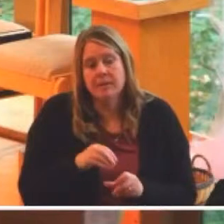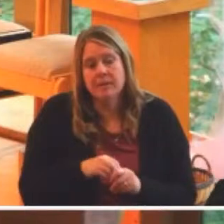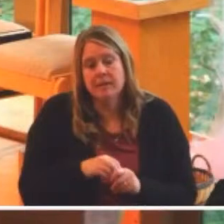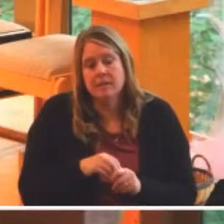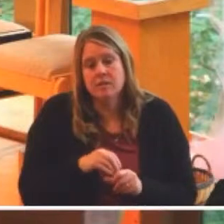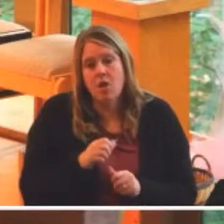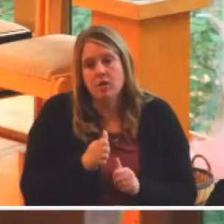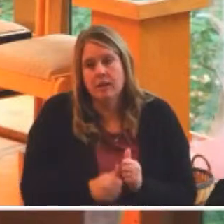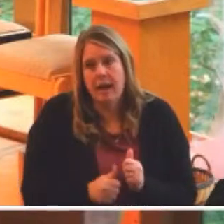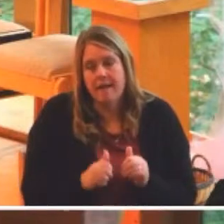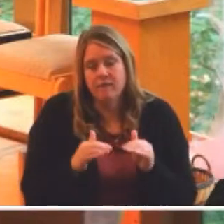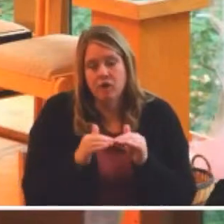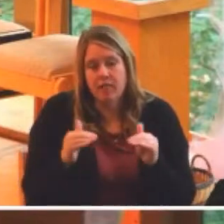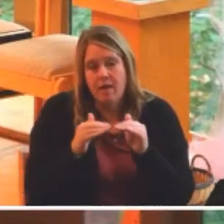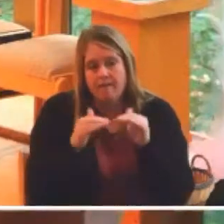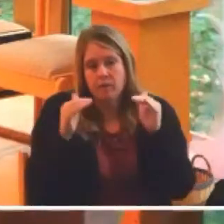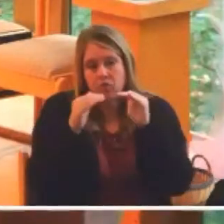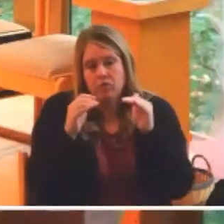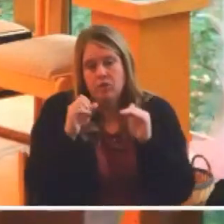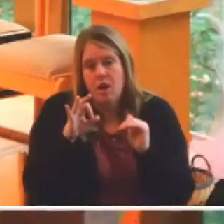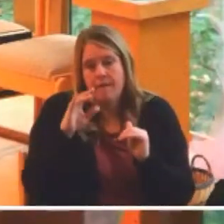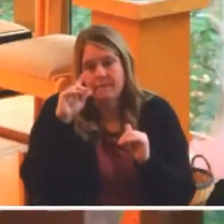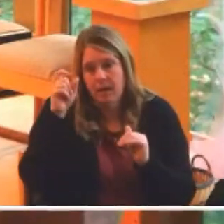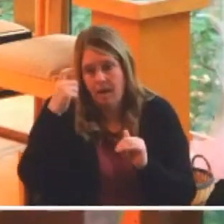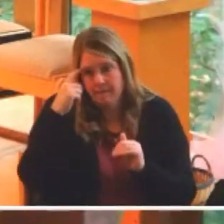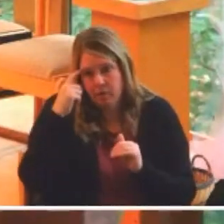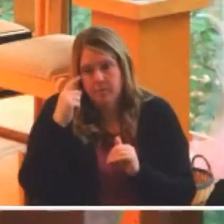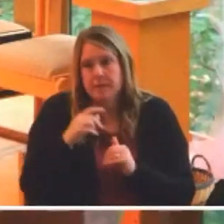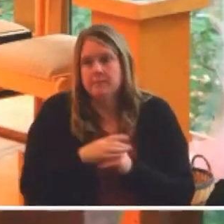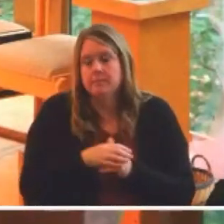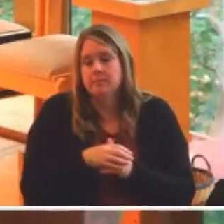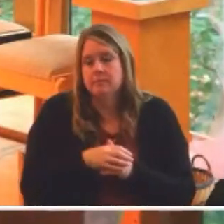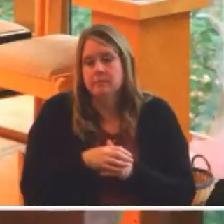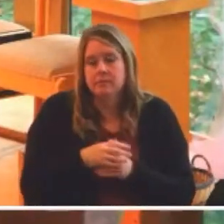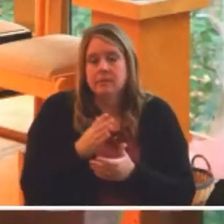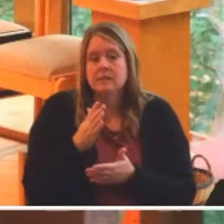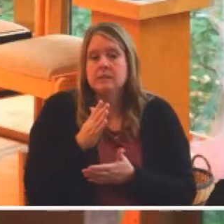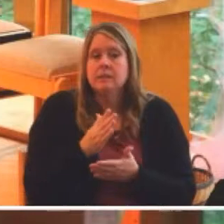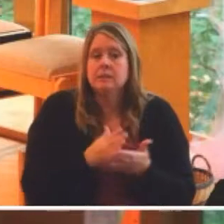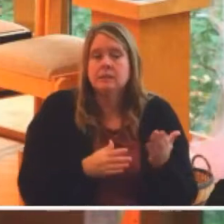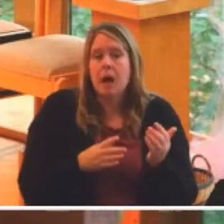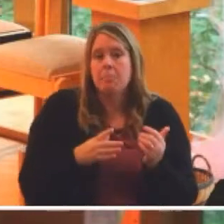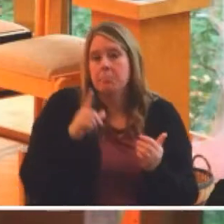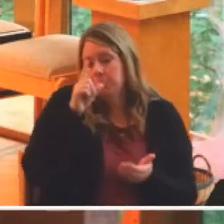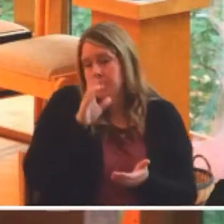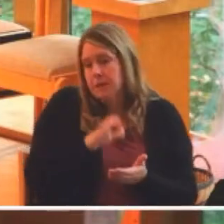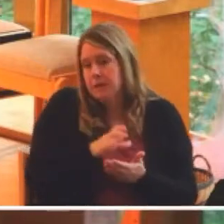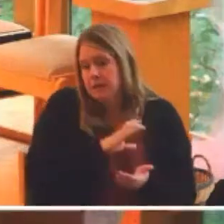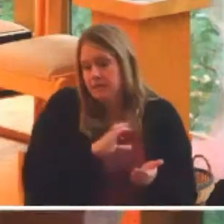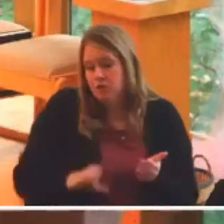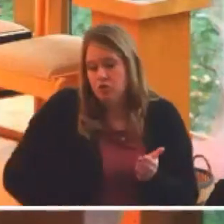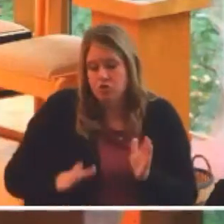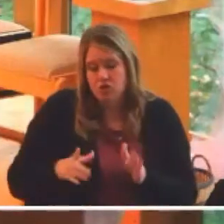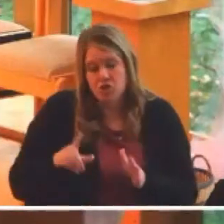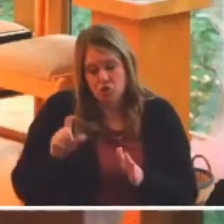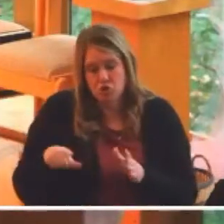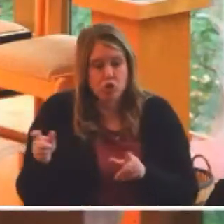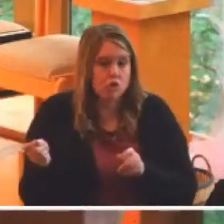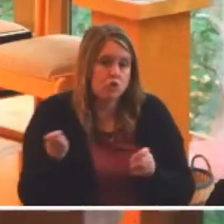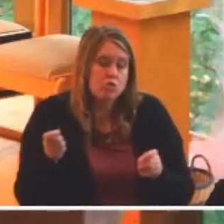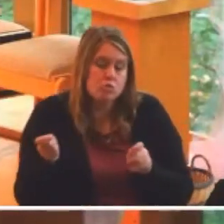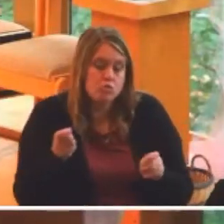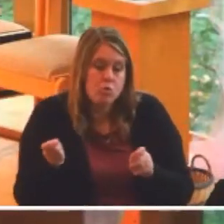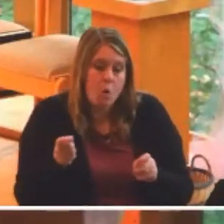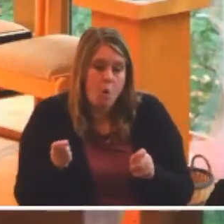office of government. There are others who go further and believe that Christians should exercise control or